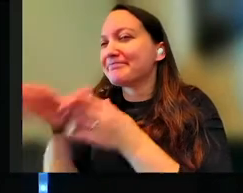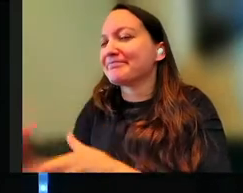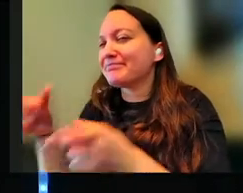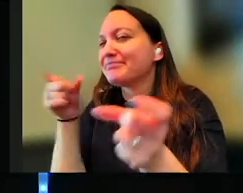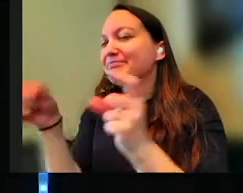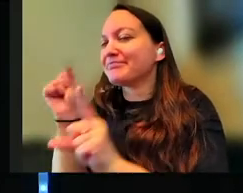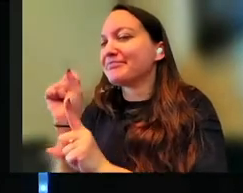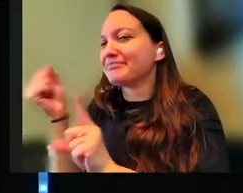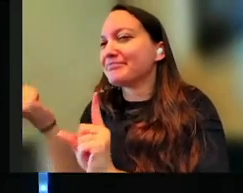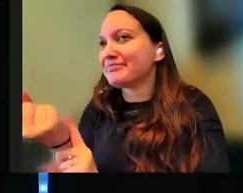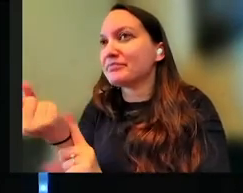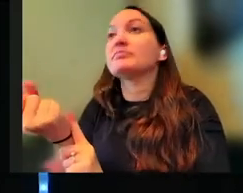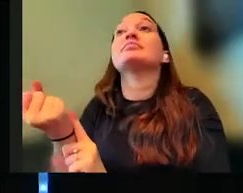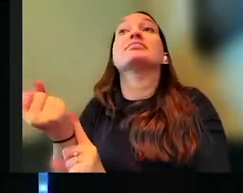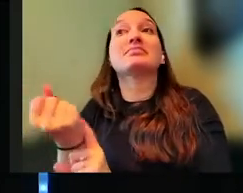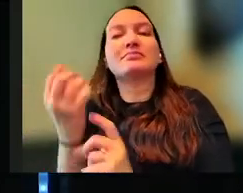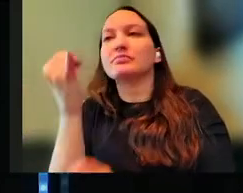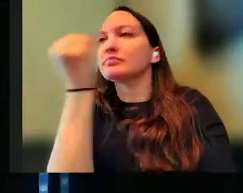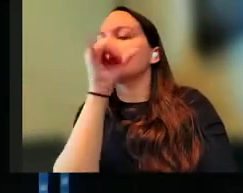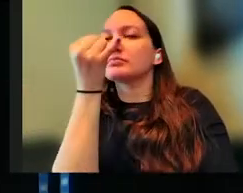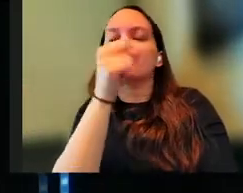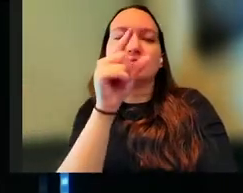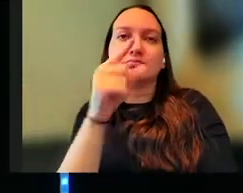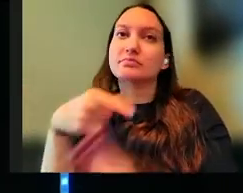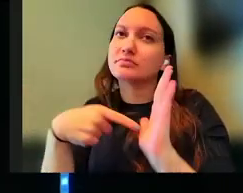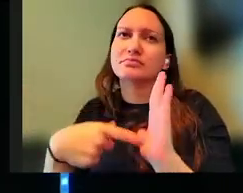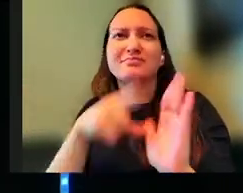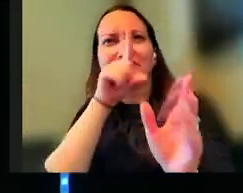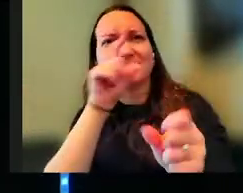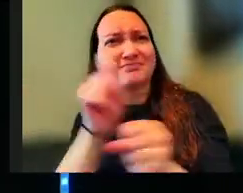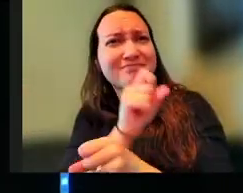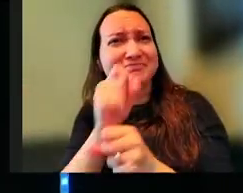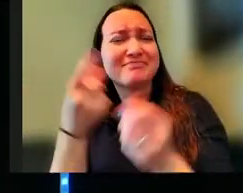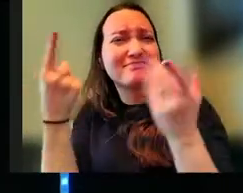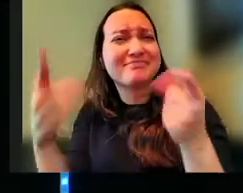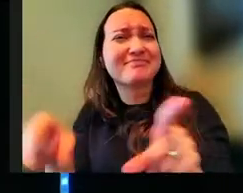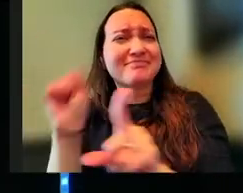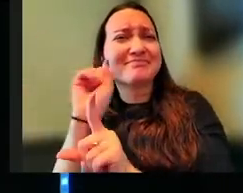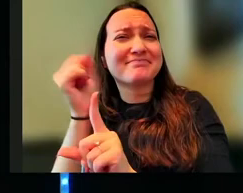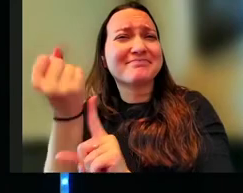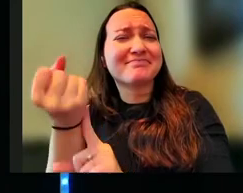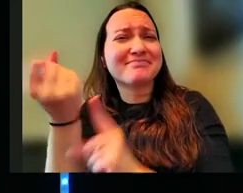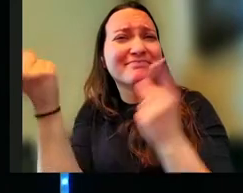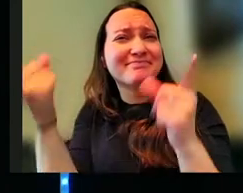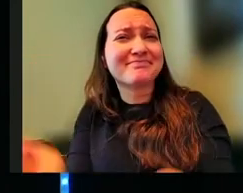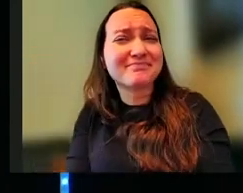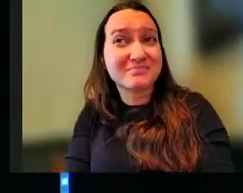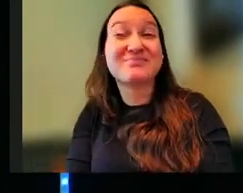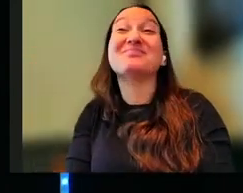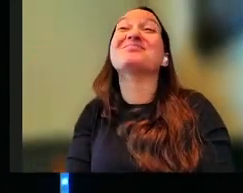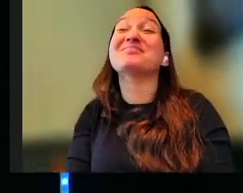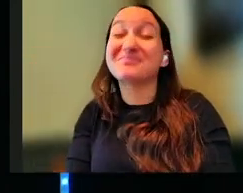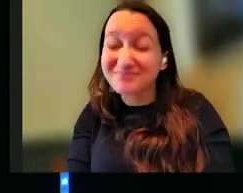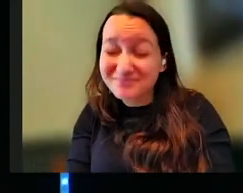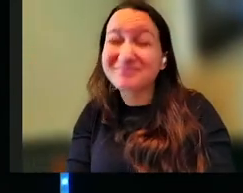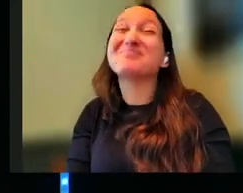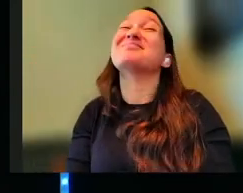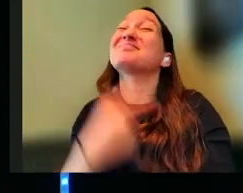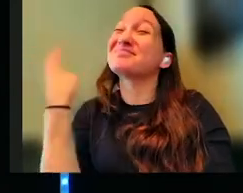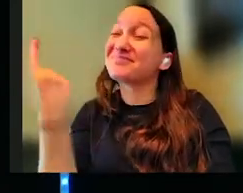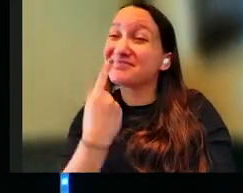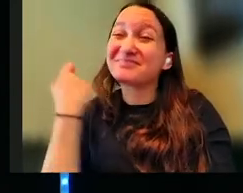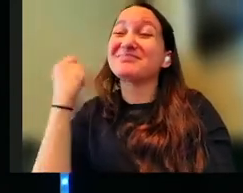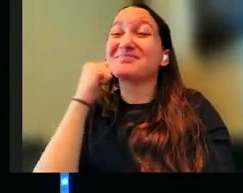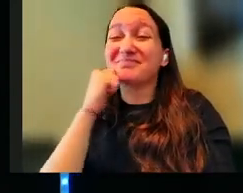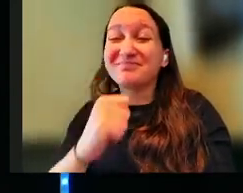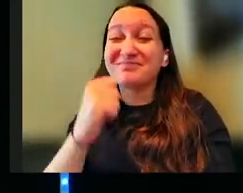situation, okay? Silly example, but can we be real that we have those situations? Does anybody else have a situation like that? We do all the time. On a daily basis,